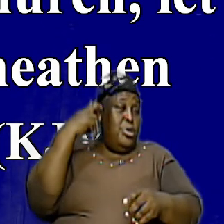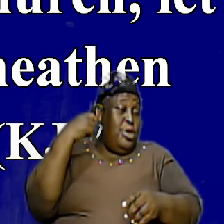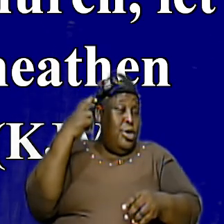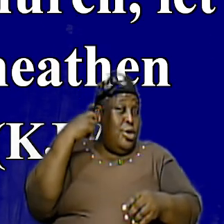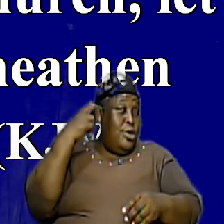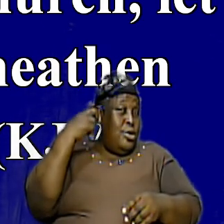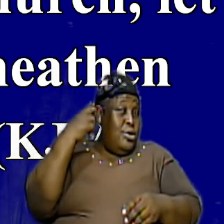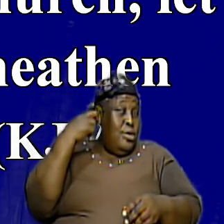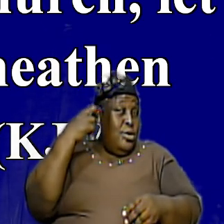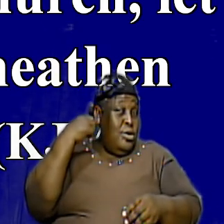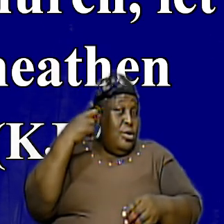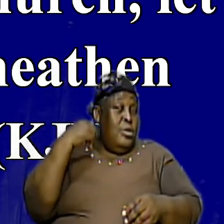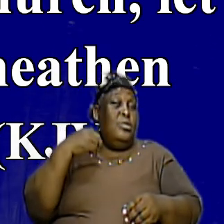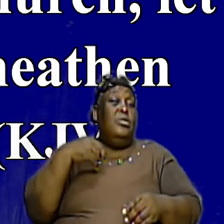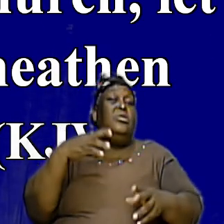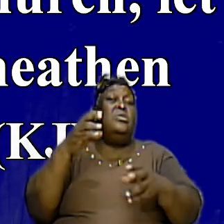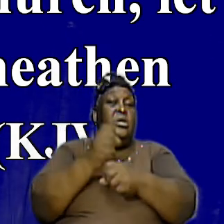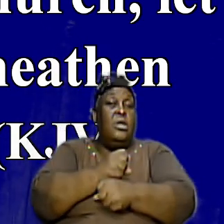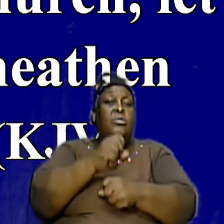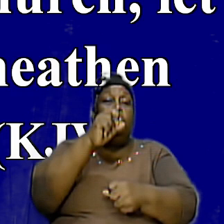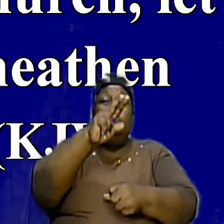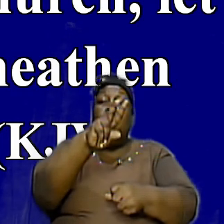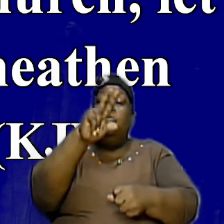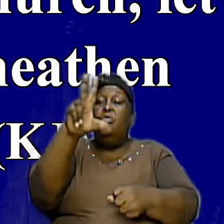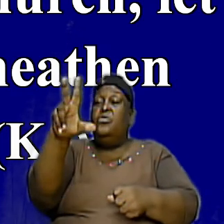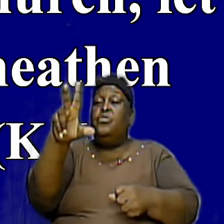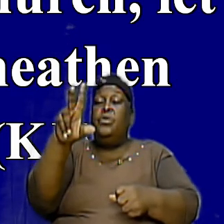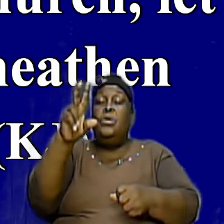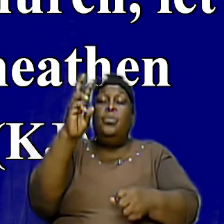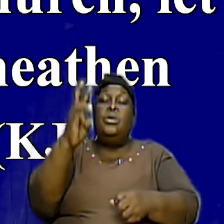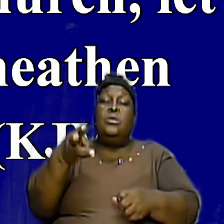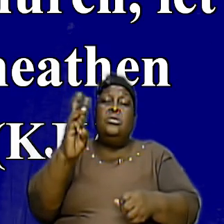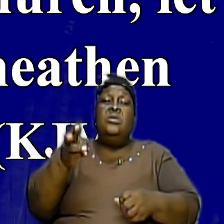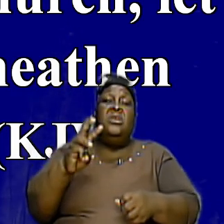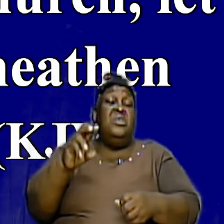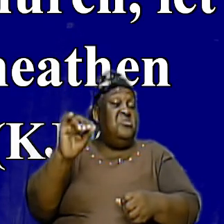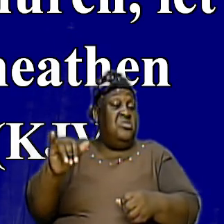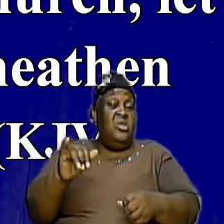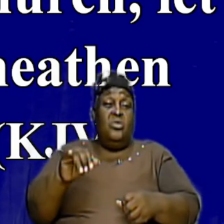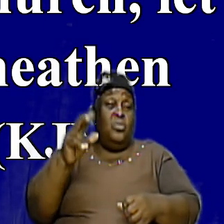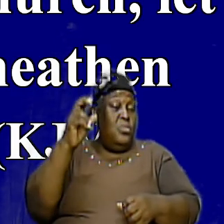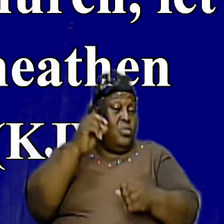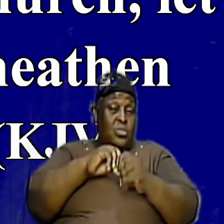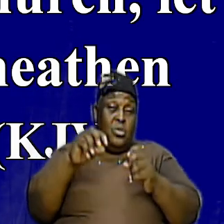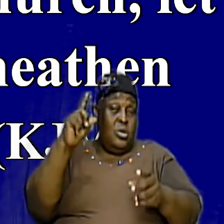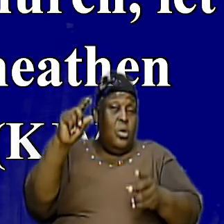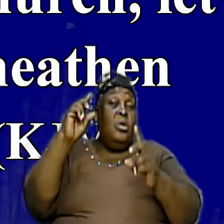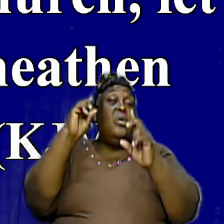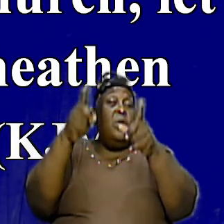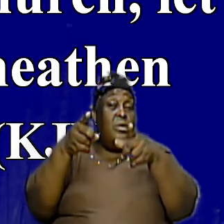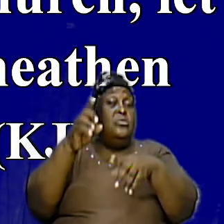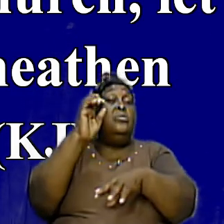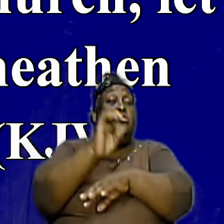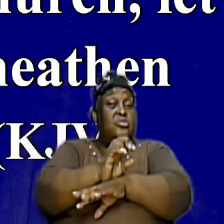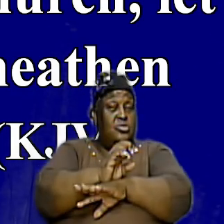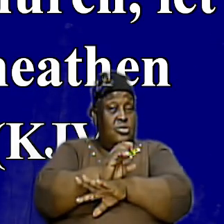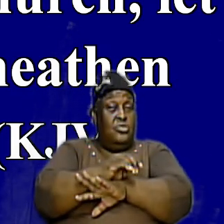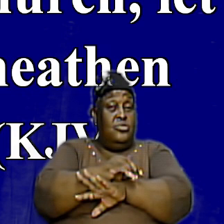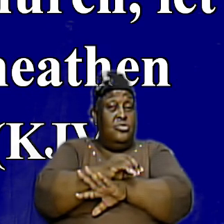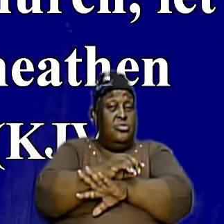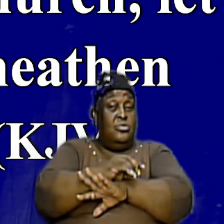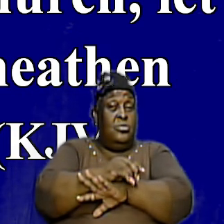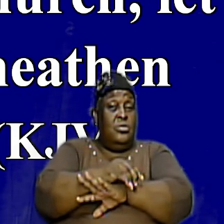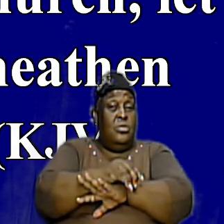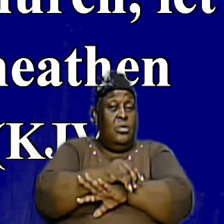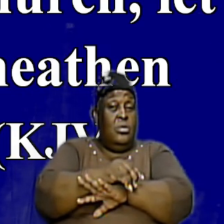You're Just Not Getting Anywhere Take It Between Two Or And Work If It Still Don't Work Out Go To The Church This Is Talking About The Local Church